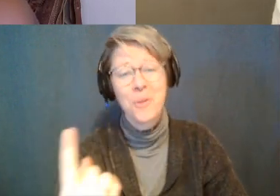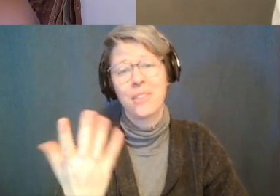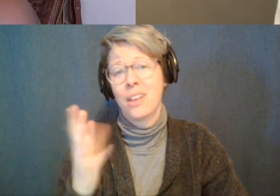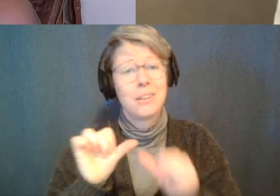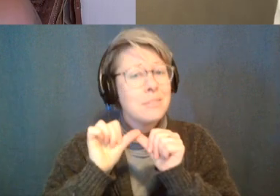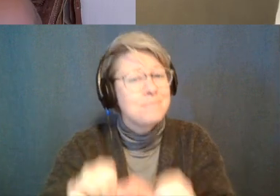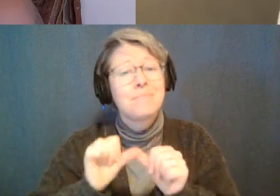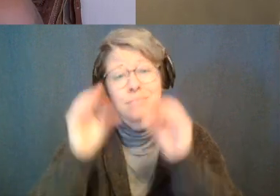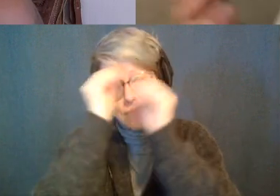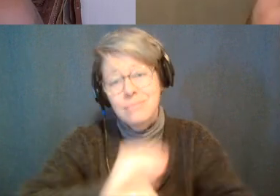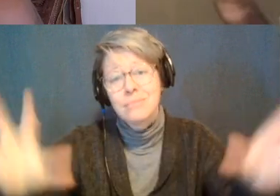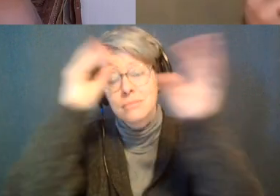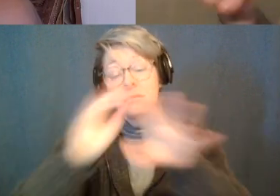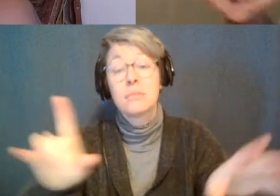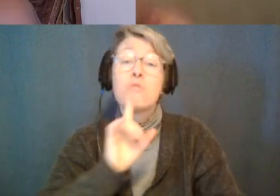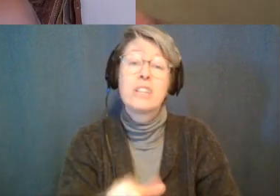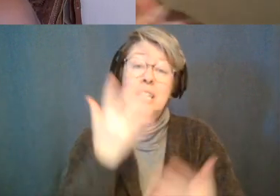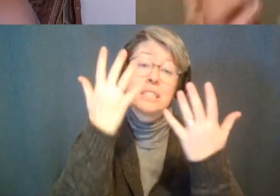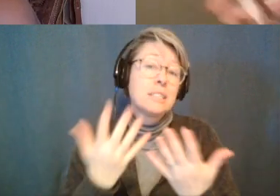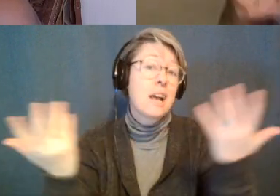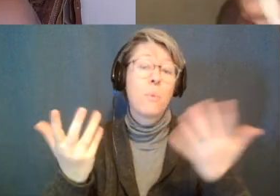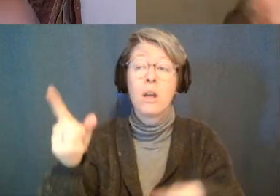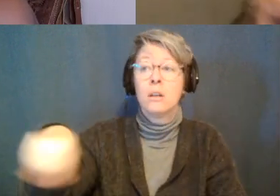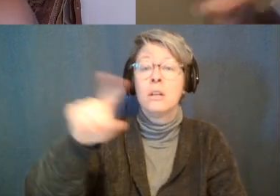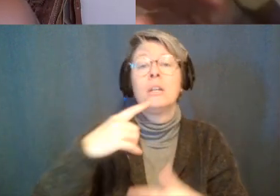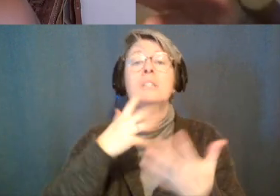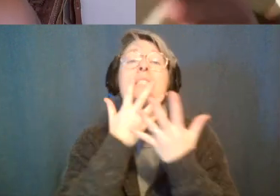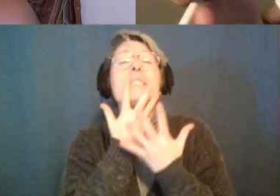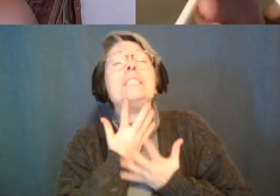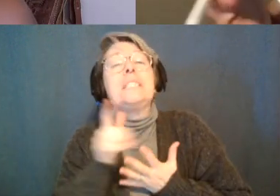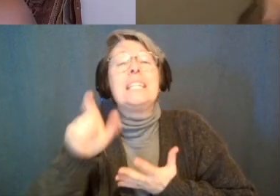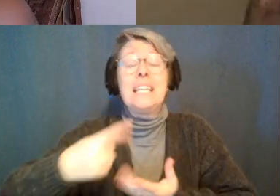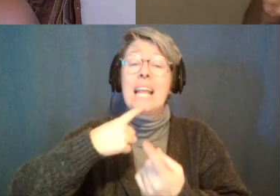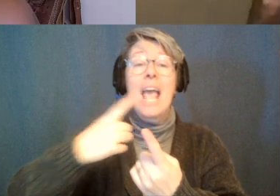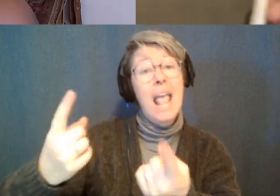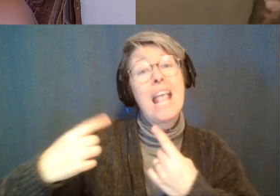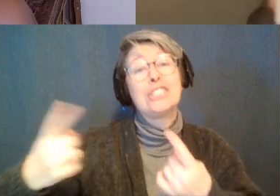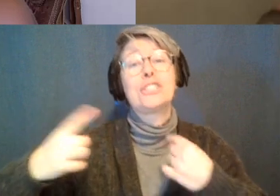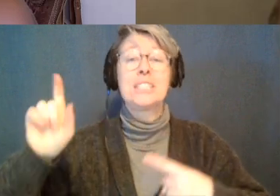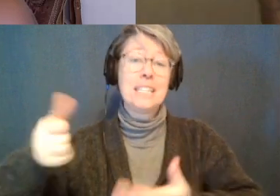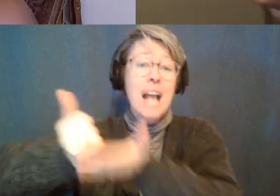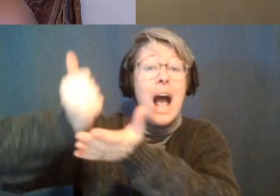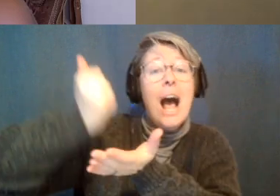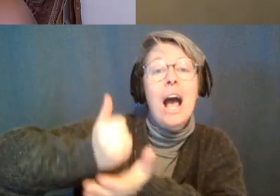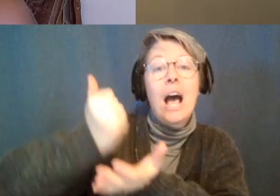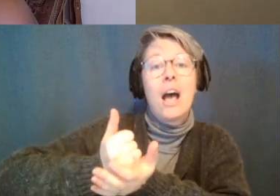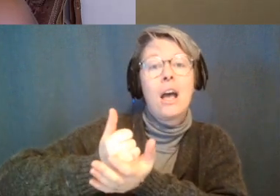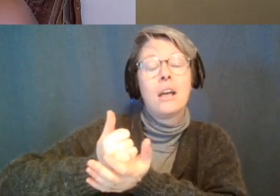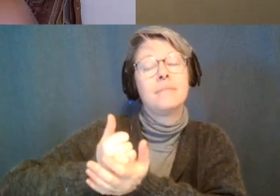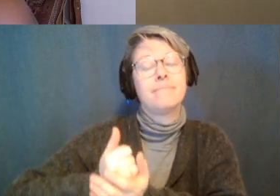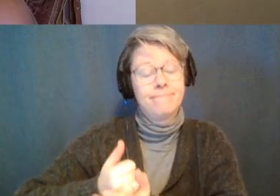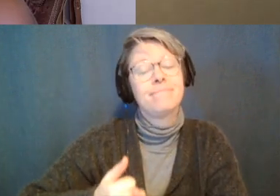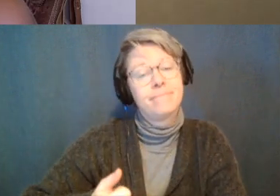unfortunate is that these people are so desperate for answers and desperate yes and i think that is just a reflection of how